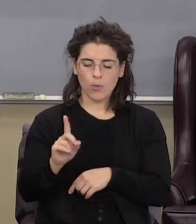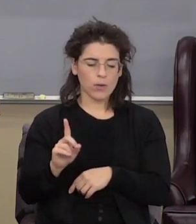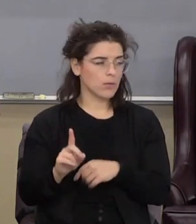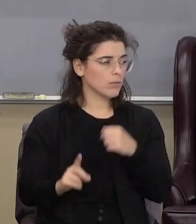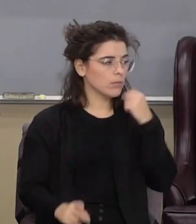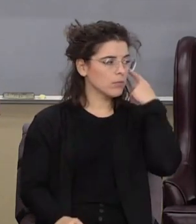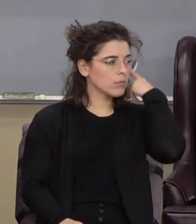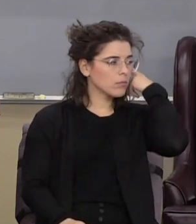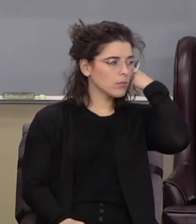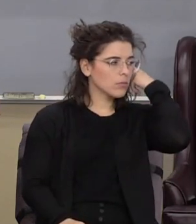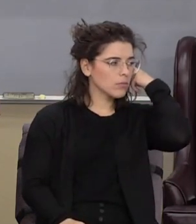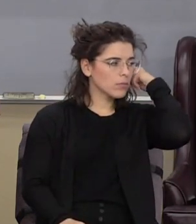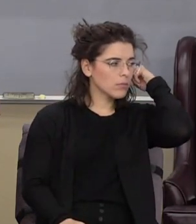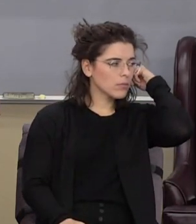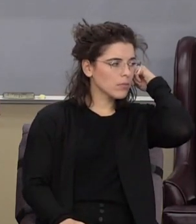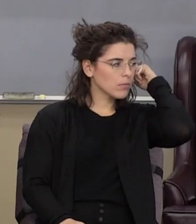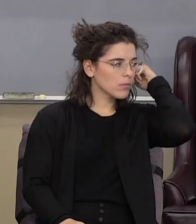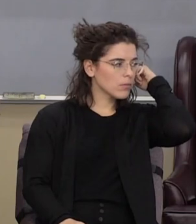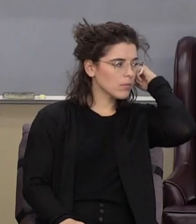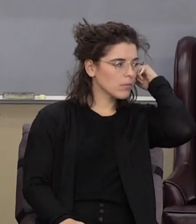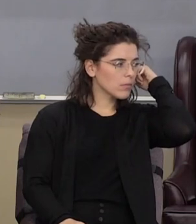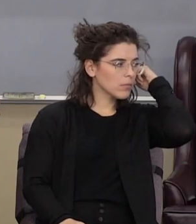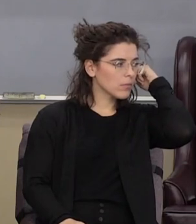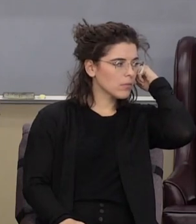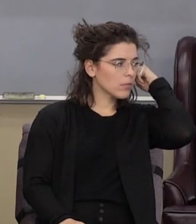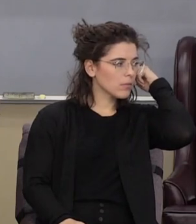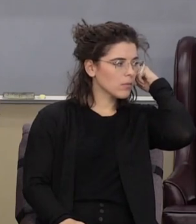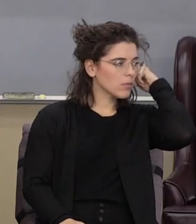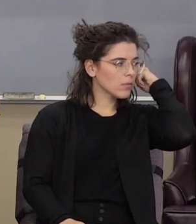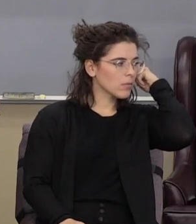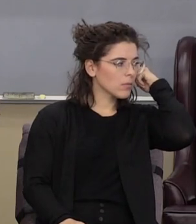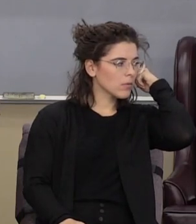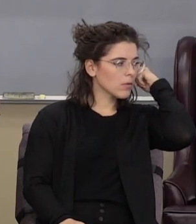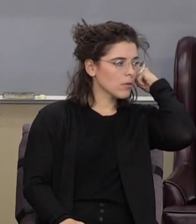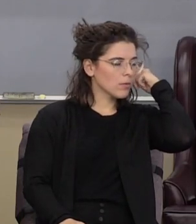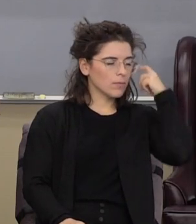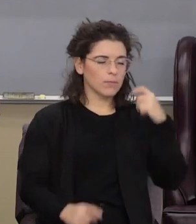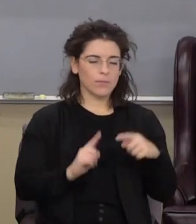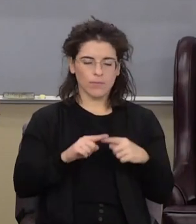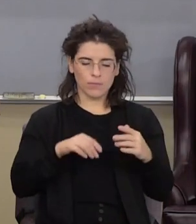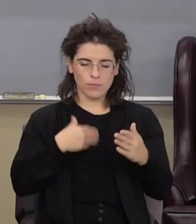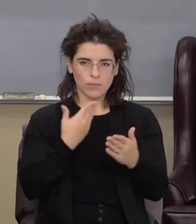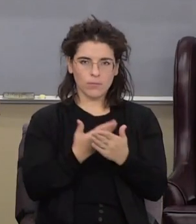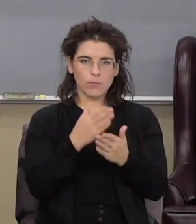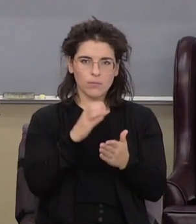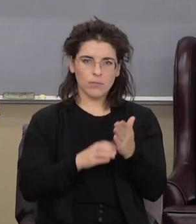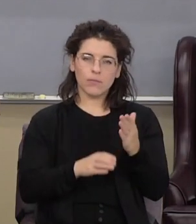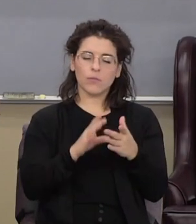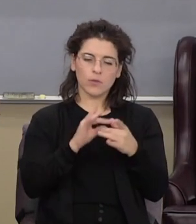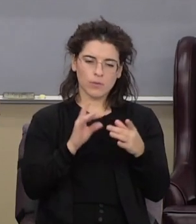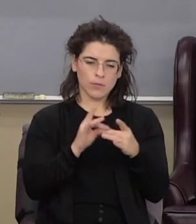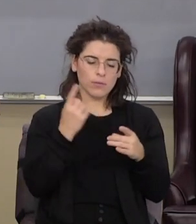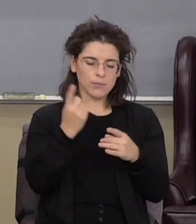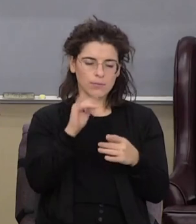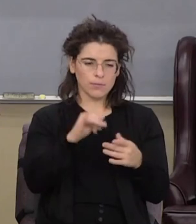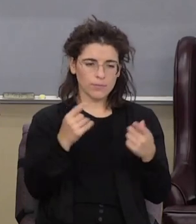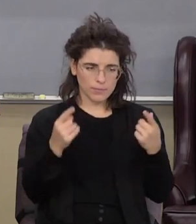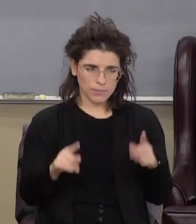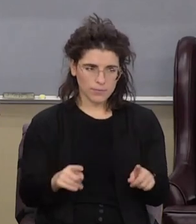I just want you to understand when you come into these passages into Matthew, Mark, Luke, and John, there is a message. There is something that's going on here.